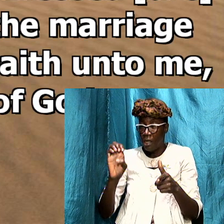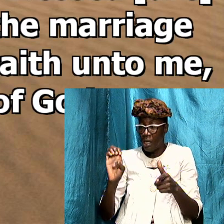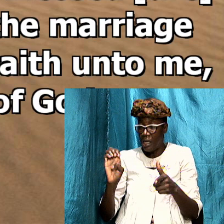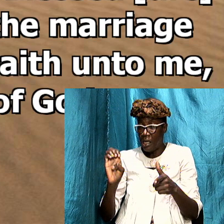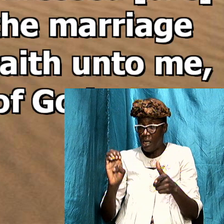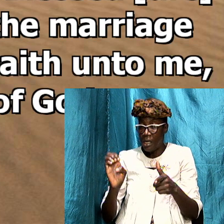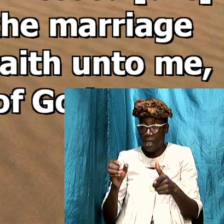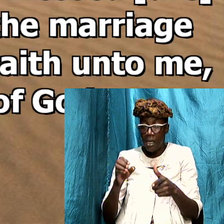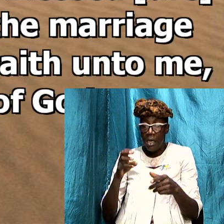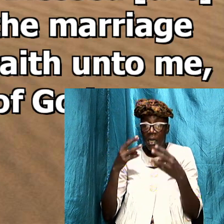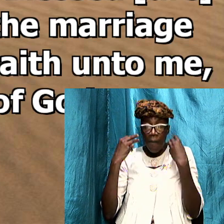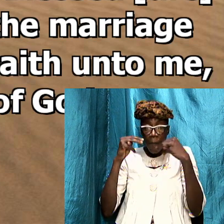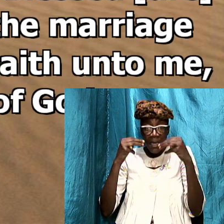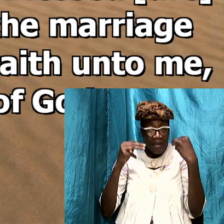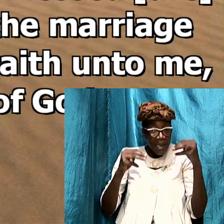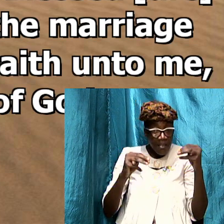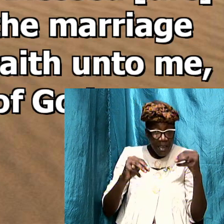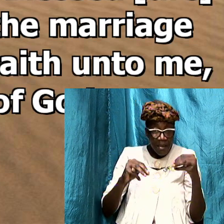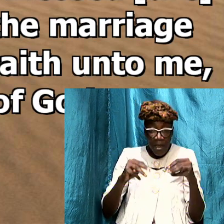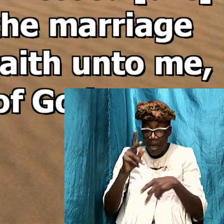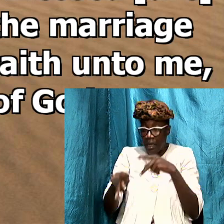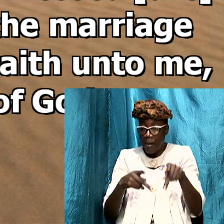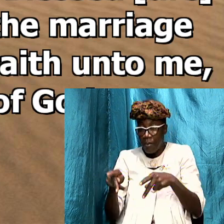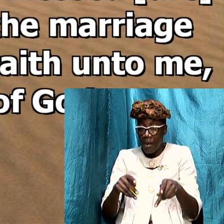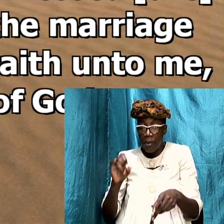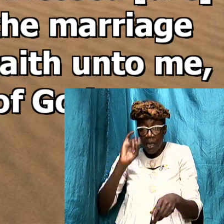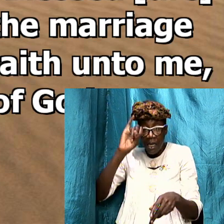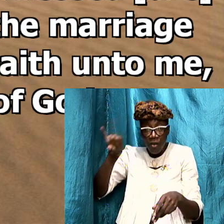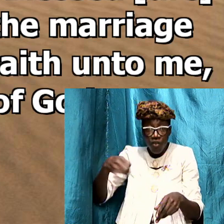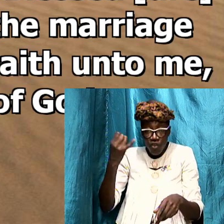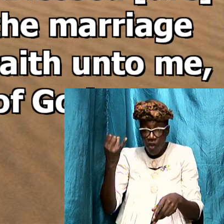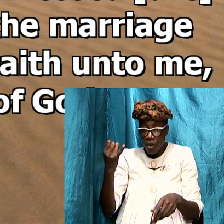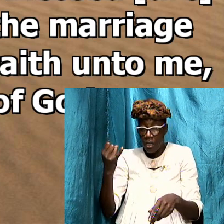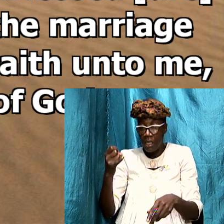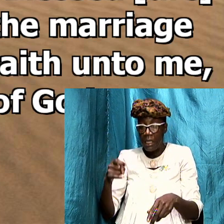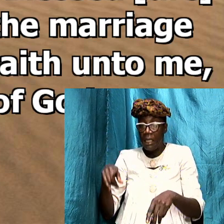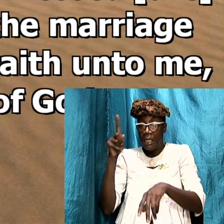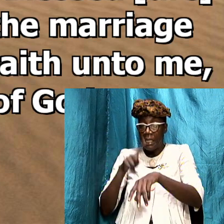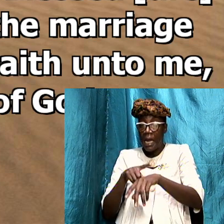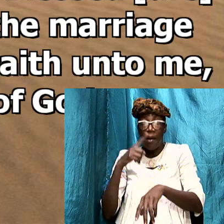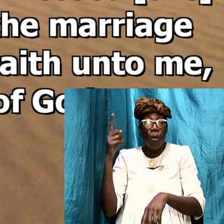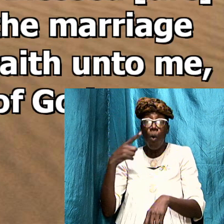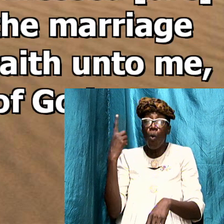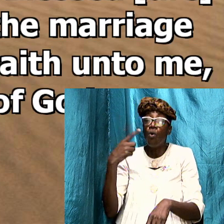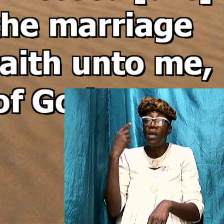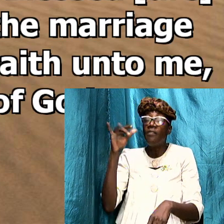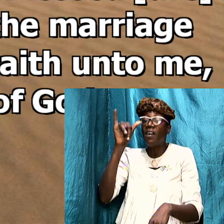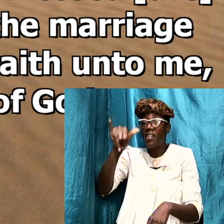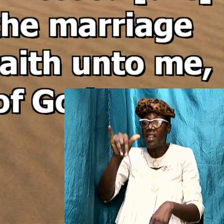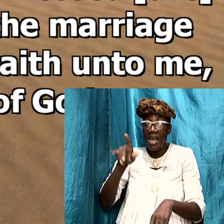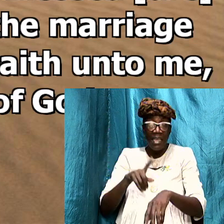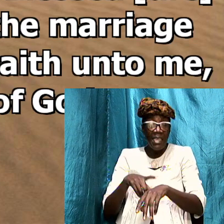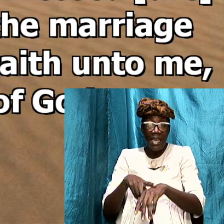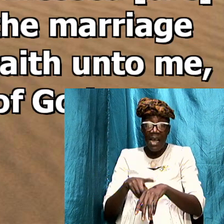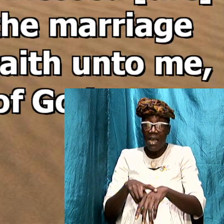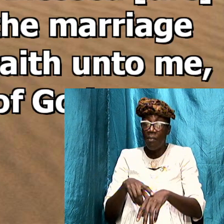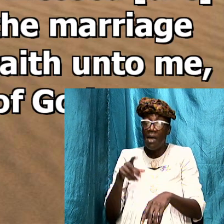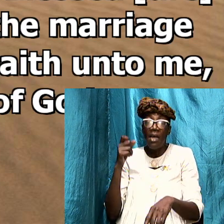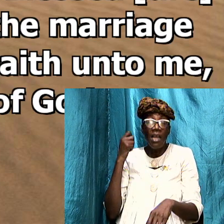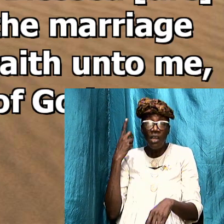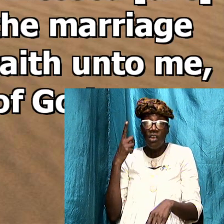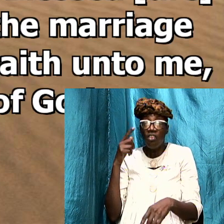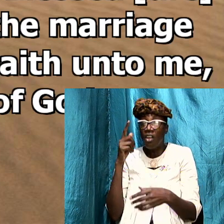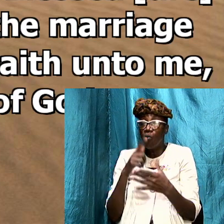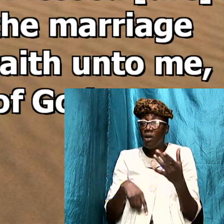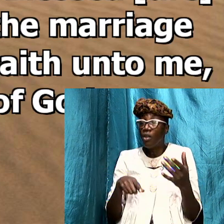in John's time and it was only for that time and they understood what it was about but it was not for